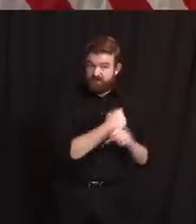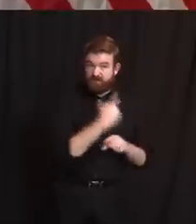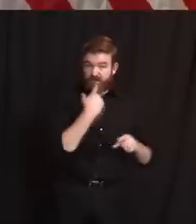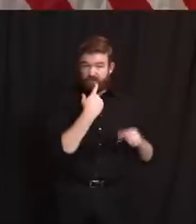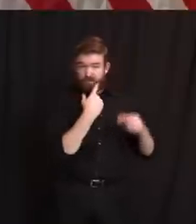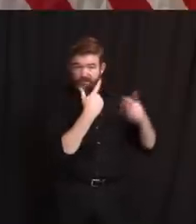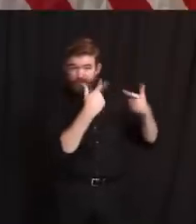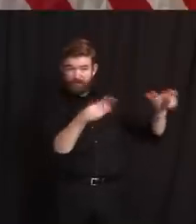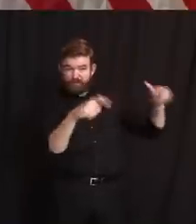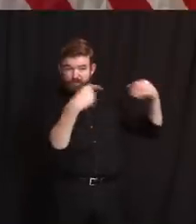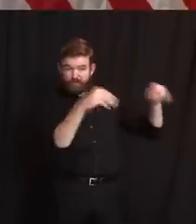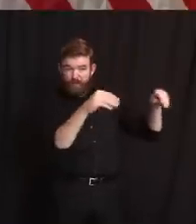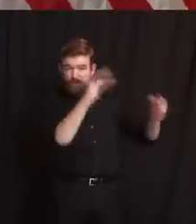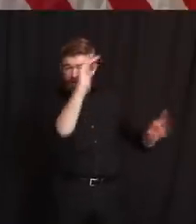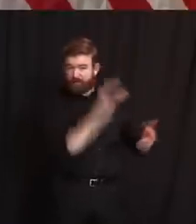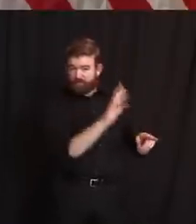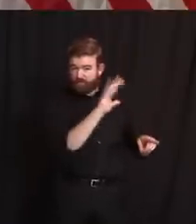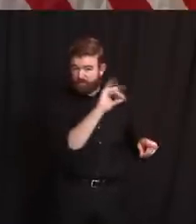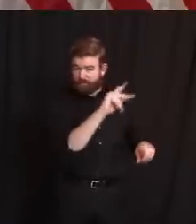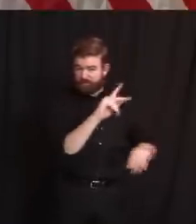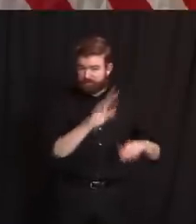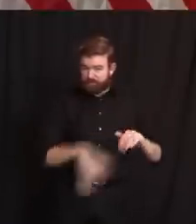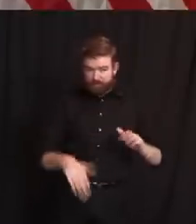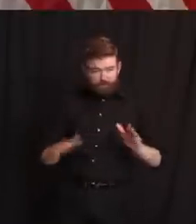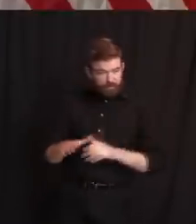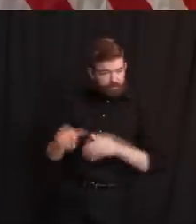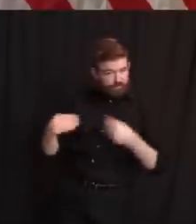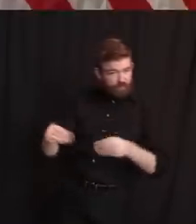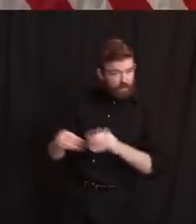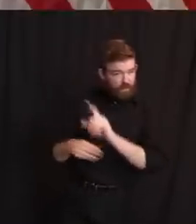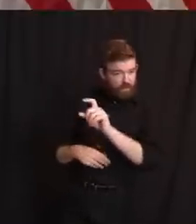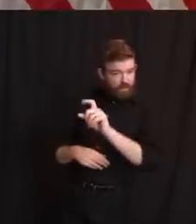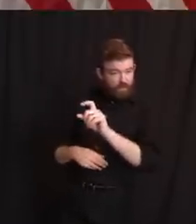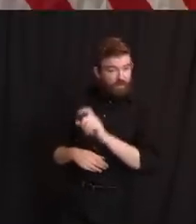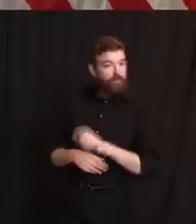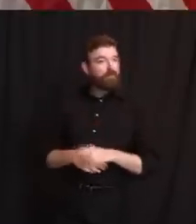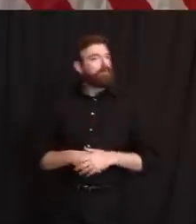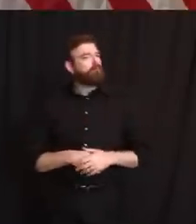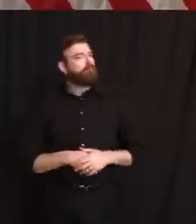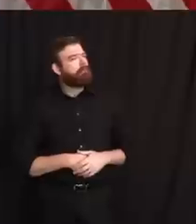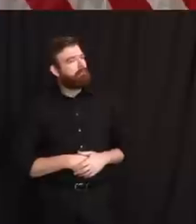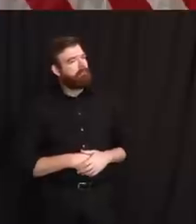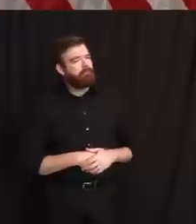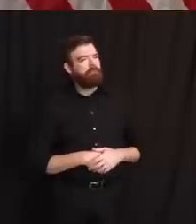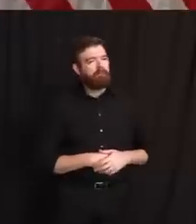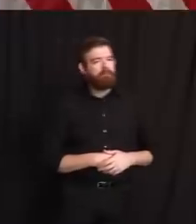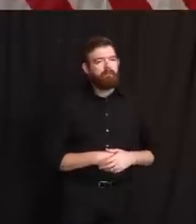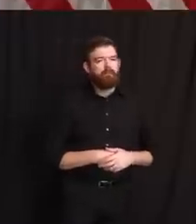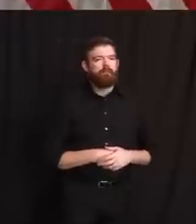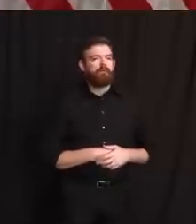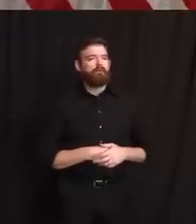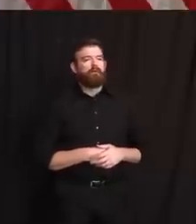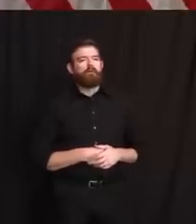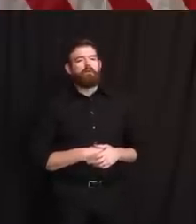Paul, as I said, I'll repeat what I said a minute ago, we're not going to respond to a letter from three anonymous people. It's just not going to happen.